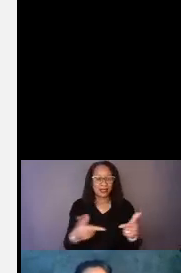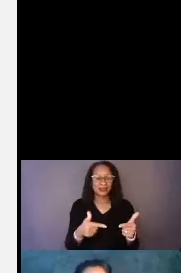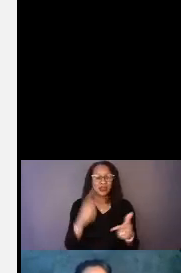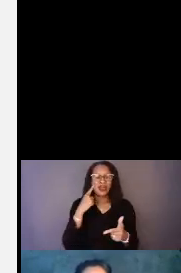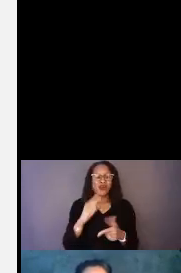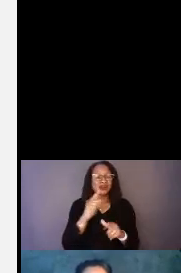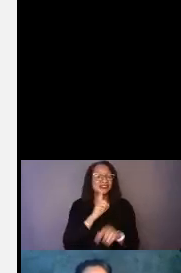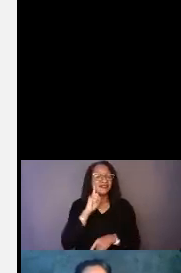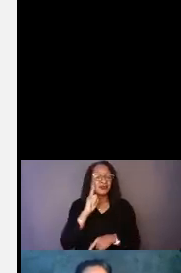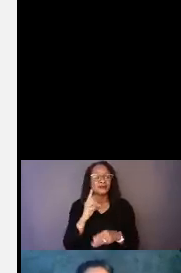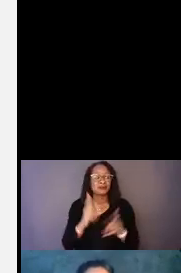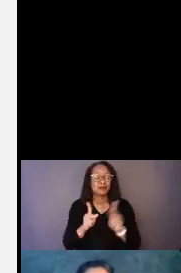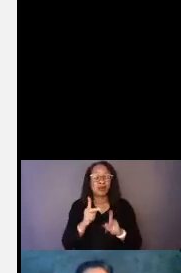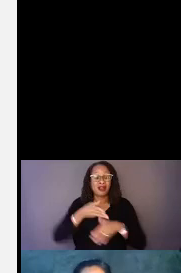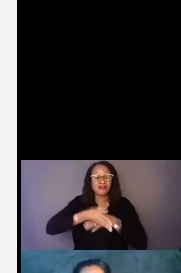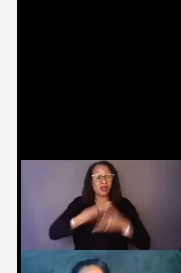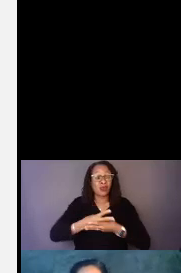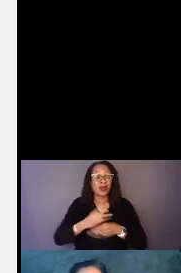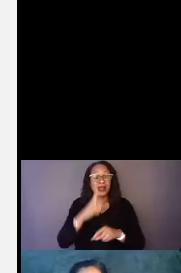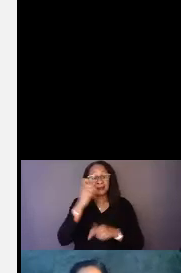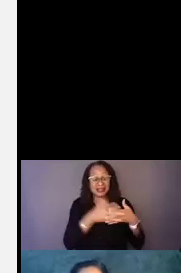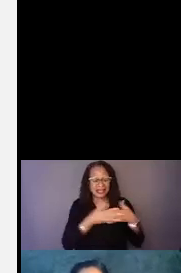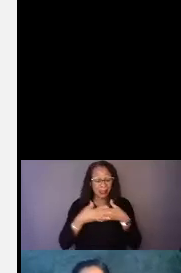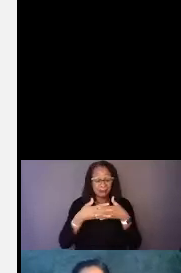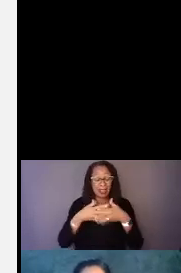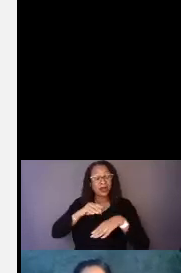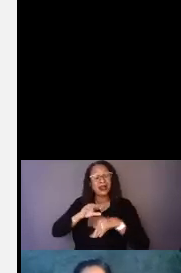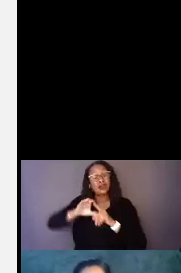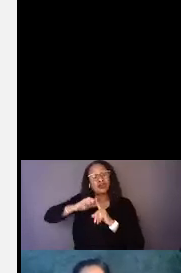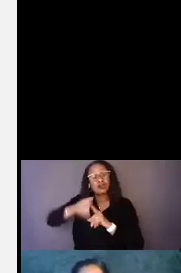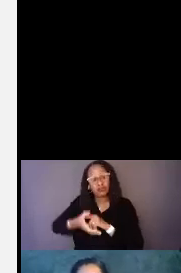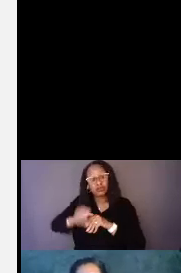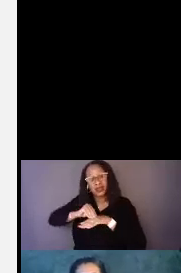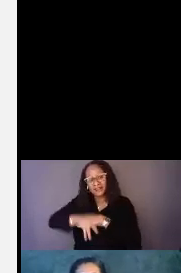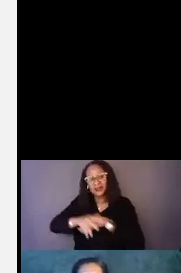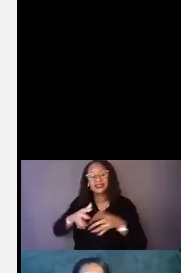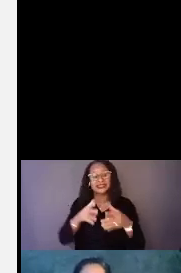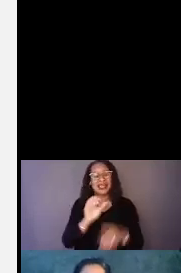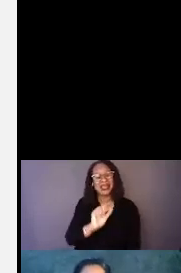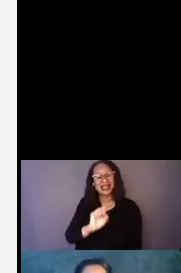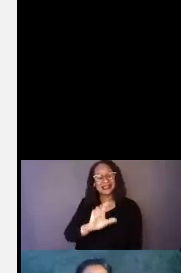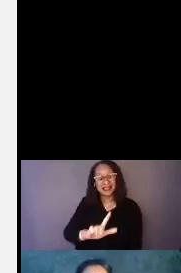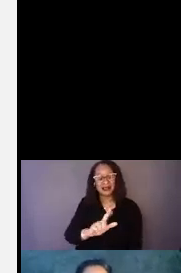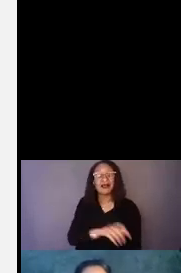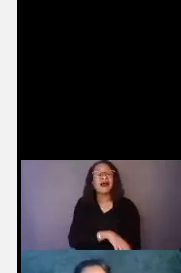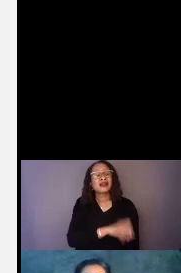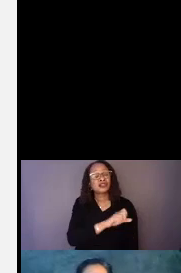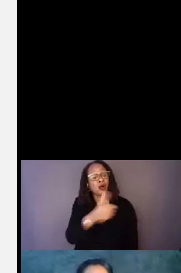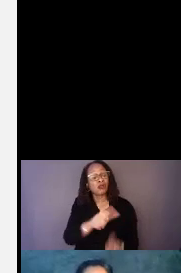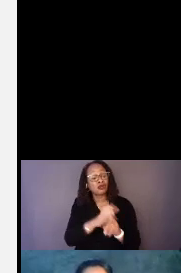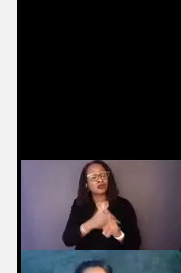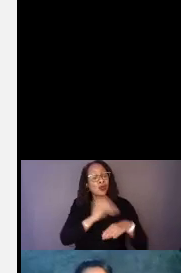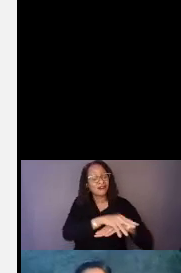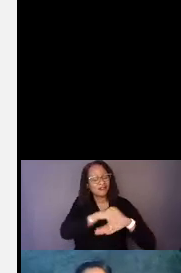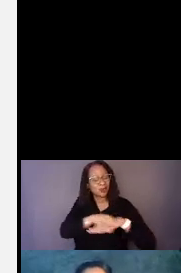the world because American culture influences American Sign Language. And so other cultures will influence their own language and their own